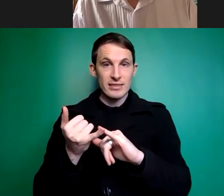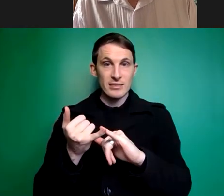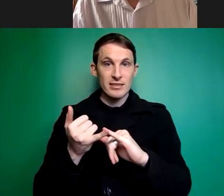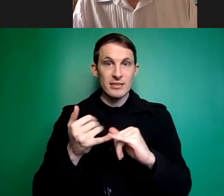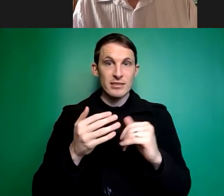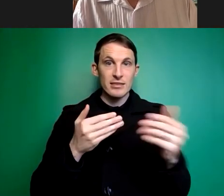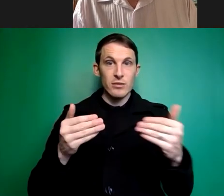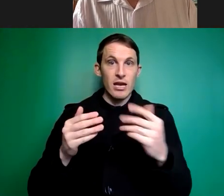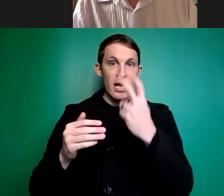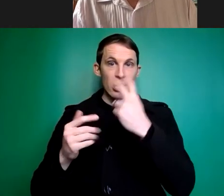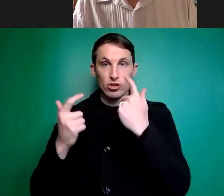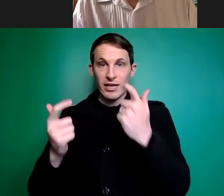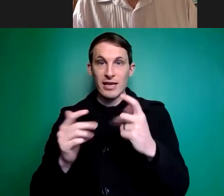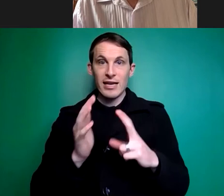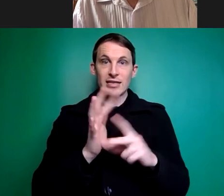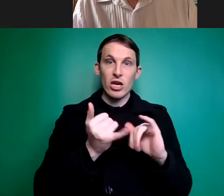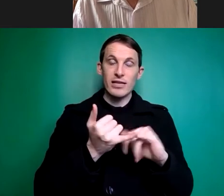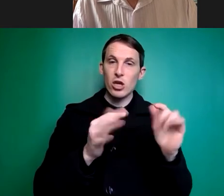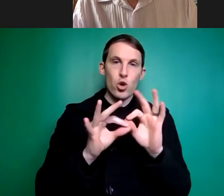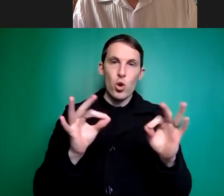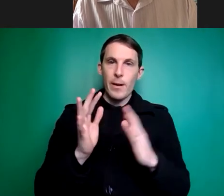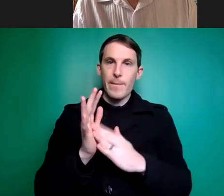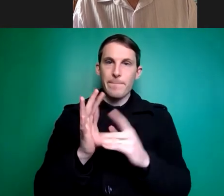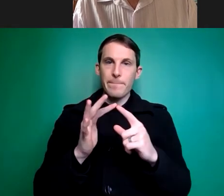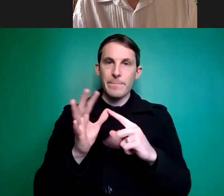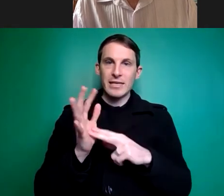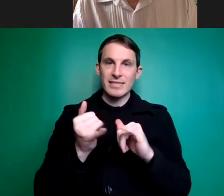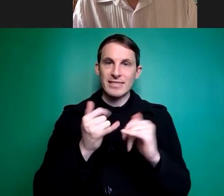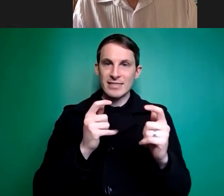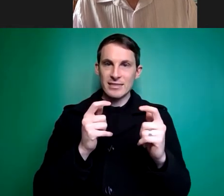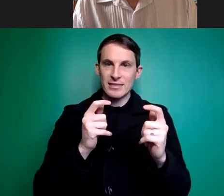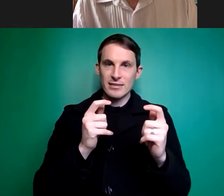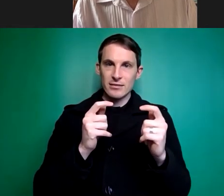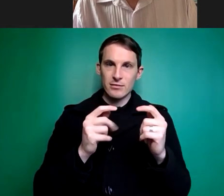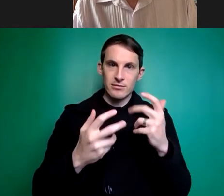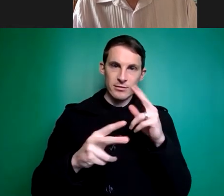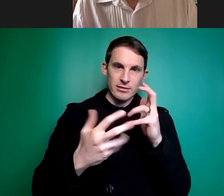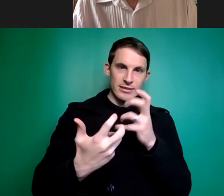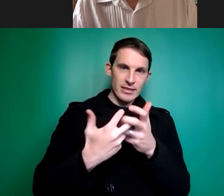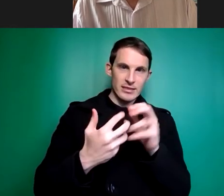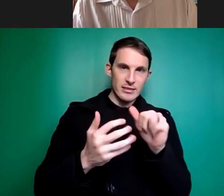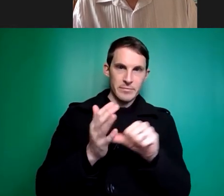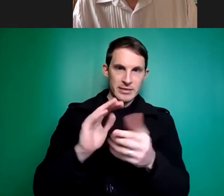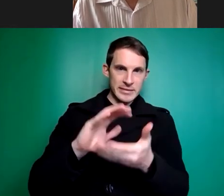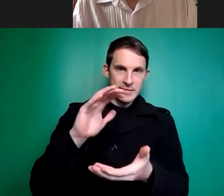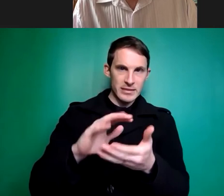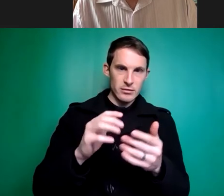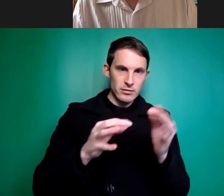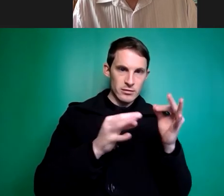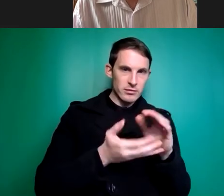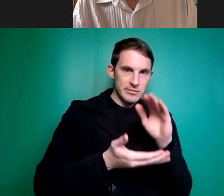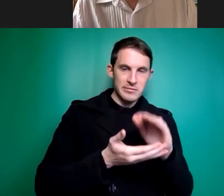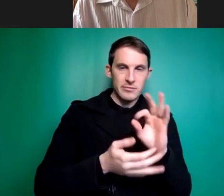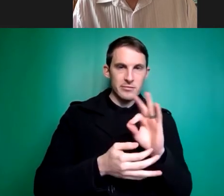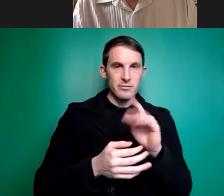the the NDIS is not means tested it's from Liz Telford and she's asking if that's something you're also aiming to